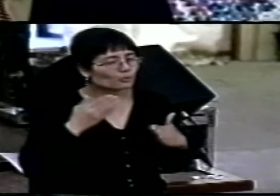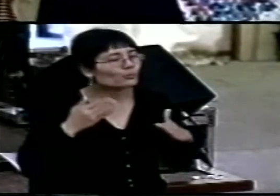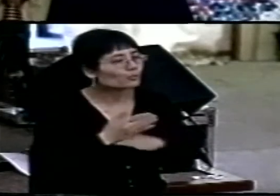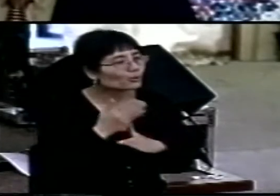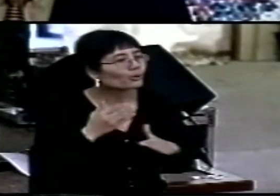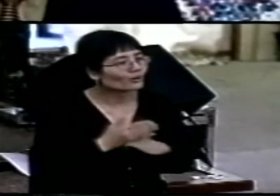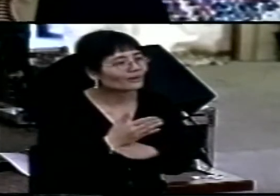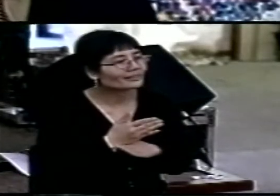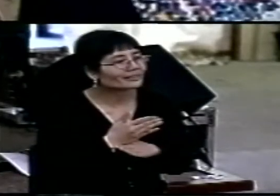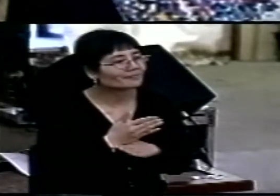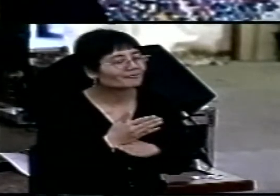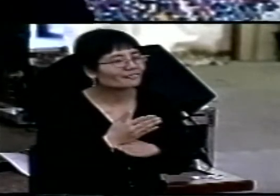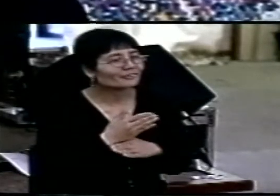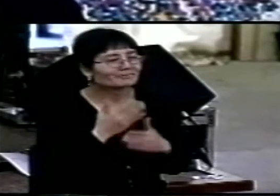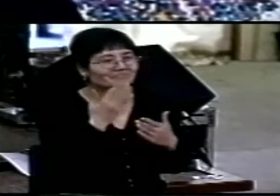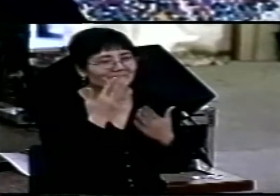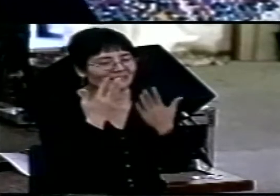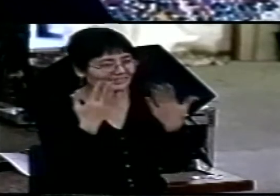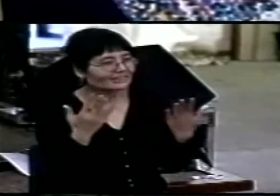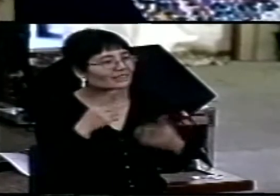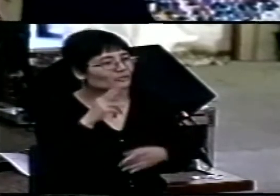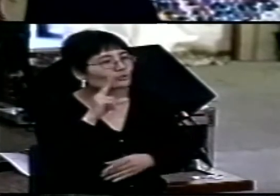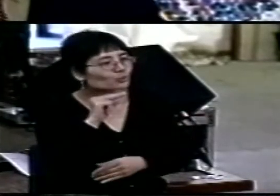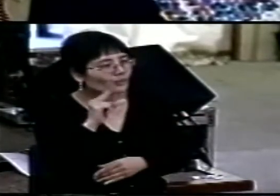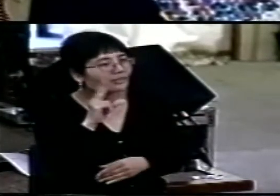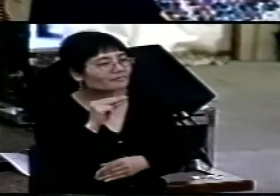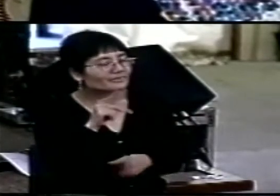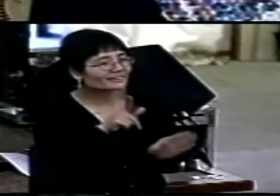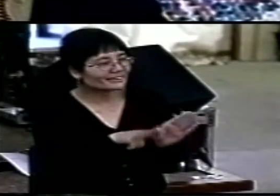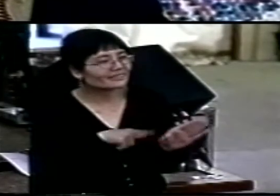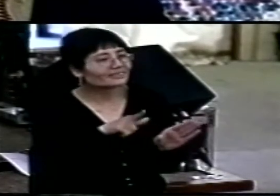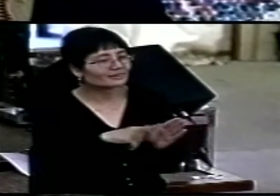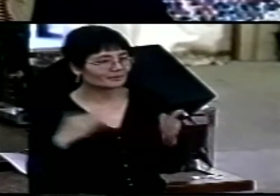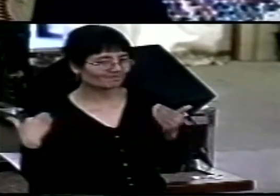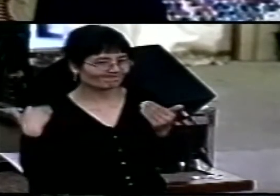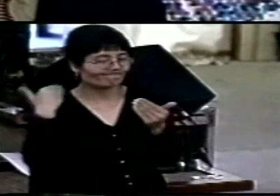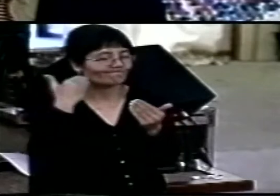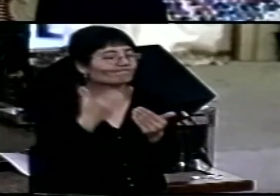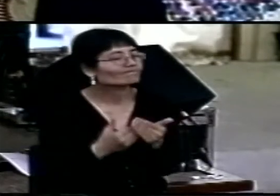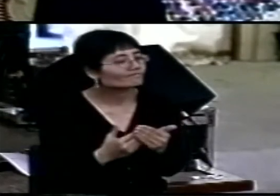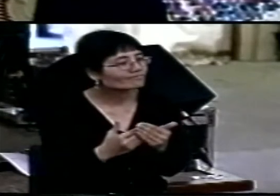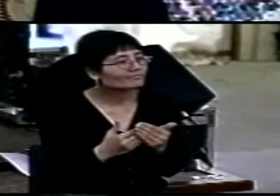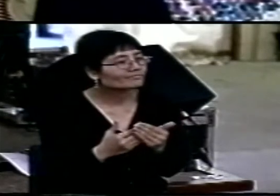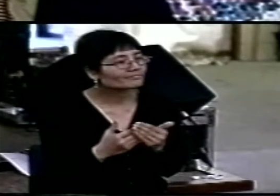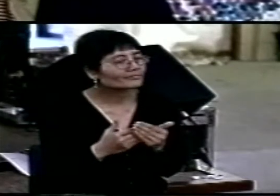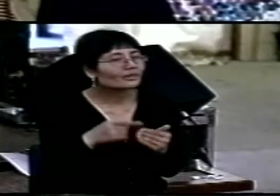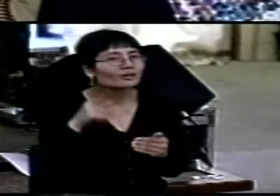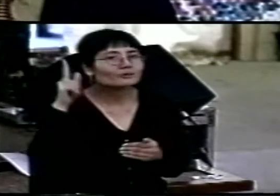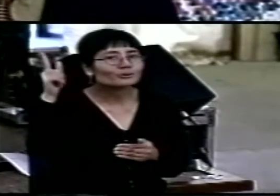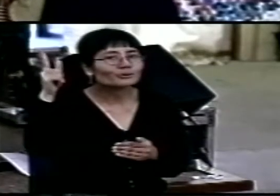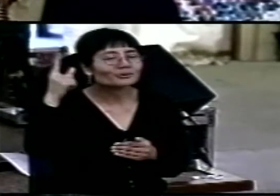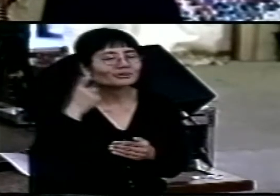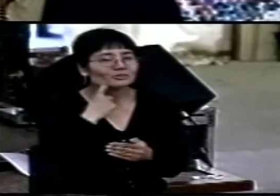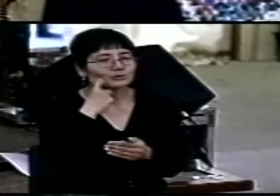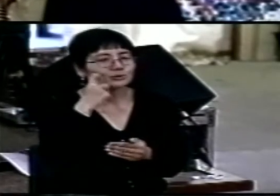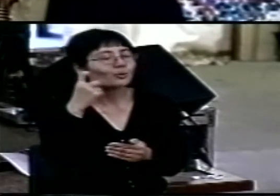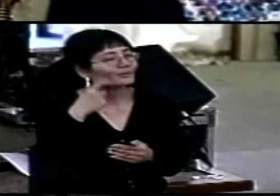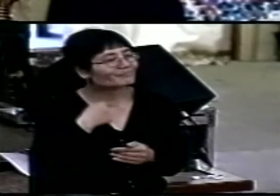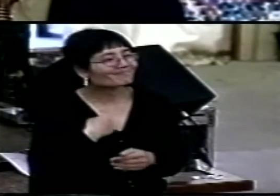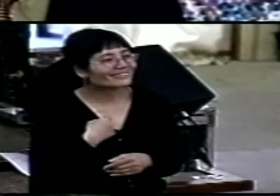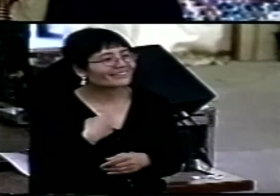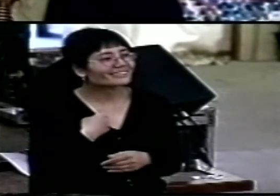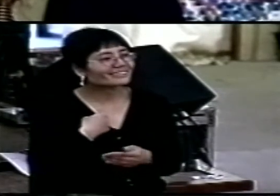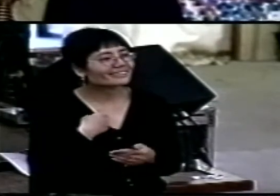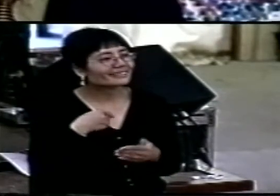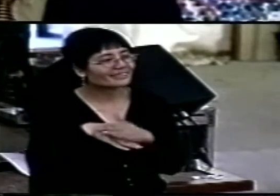last 10, 12 years or so, the ministry to which I believe God has called me. I hope our journey